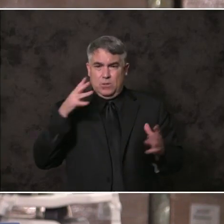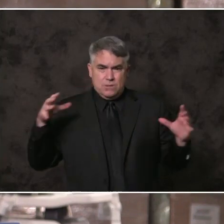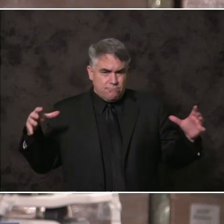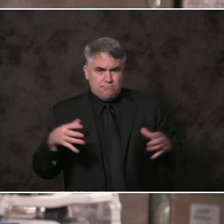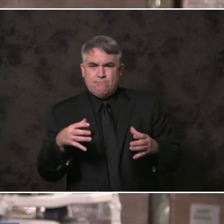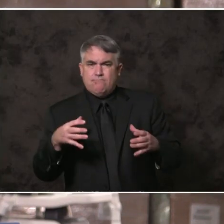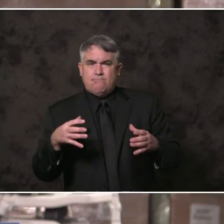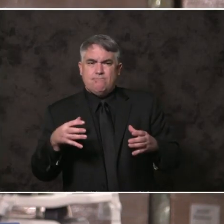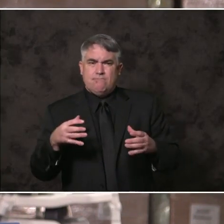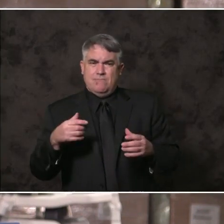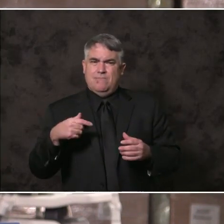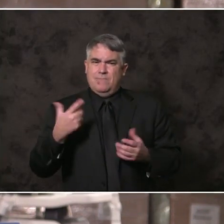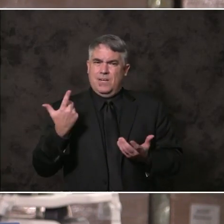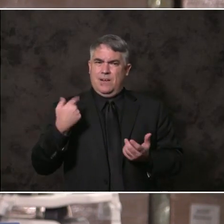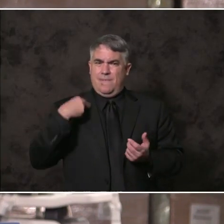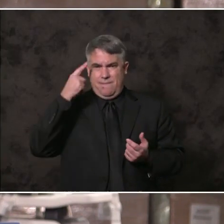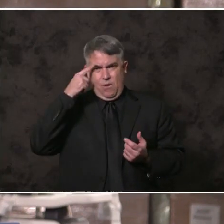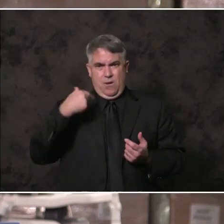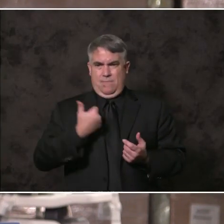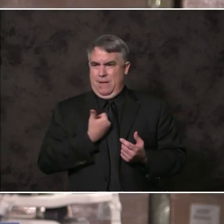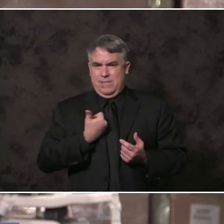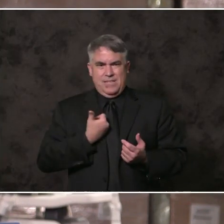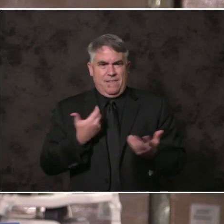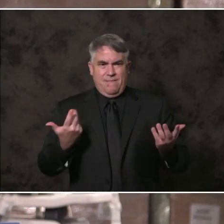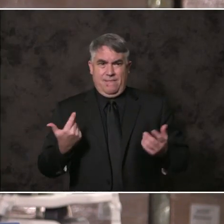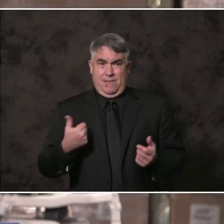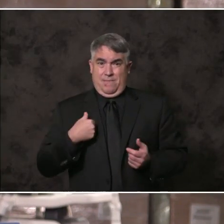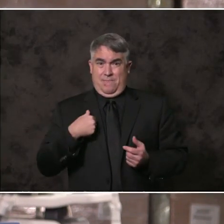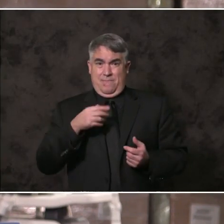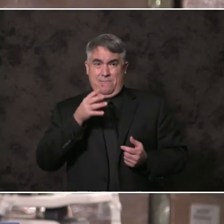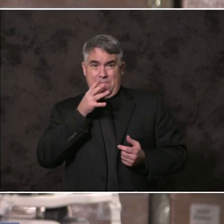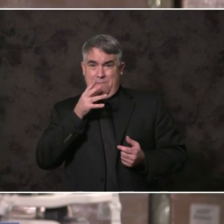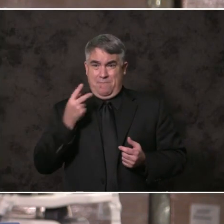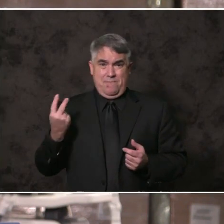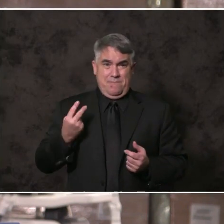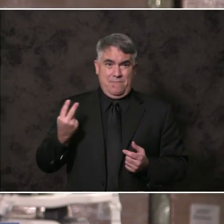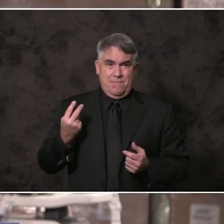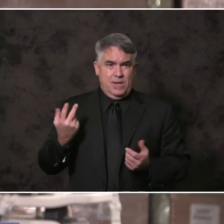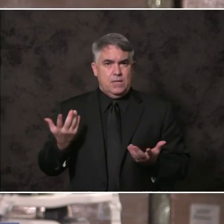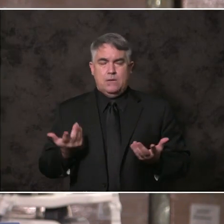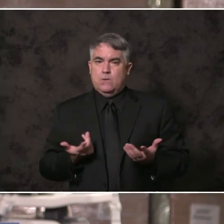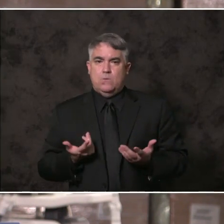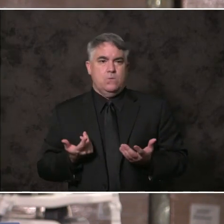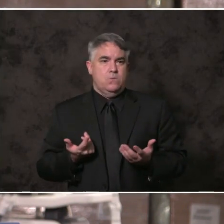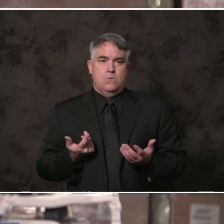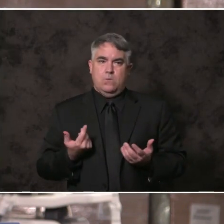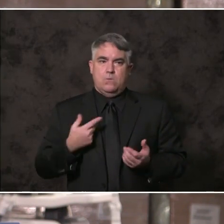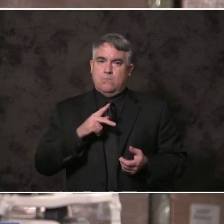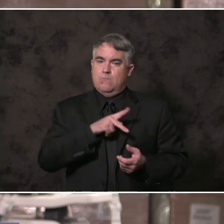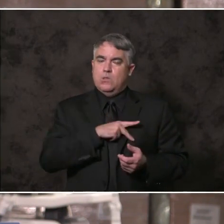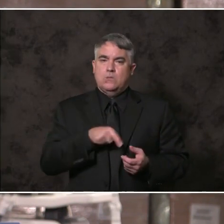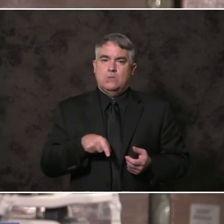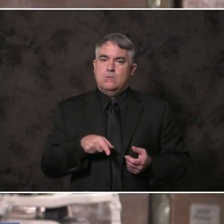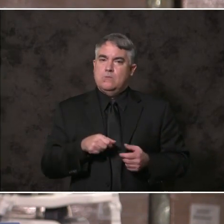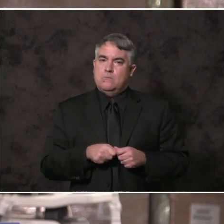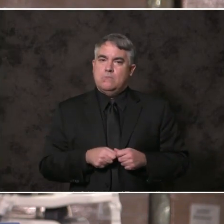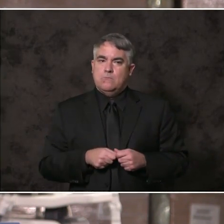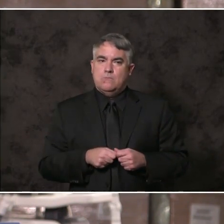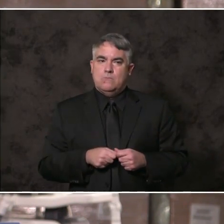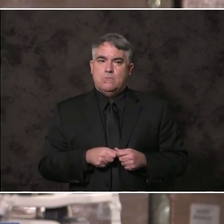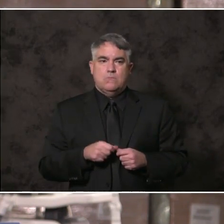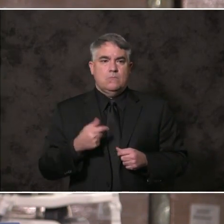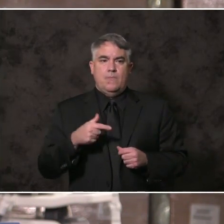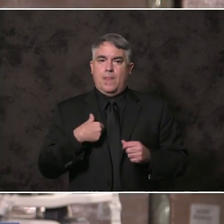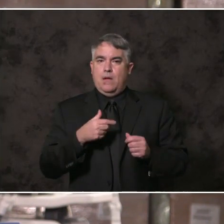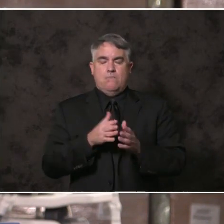For myself and my mom, this one is deeply personal. And that motivates me to act.